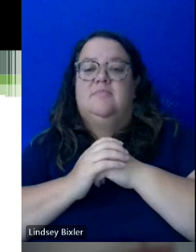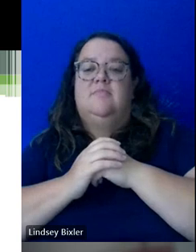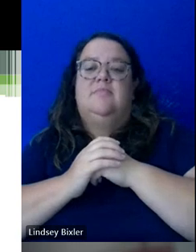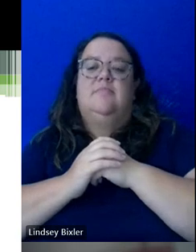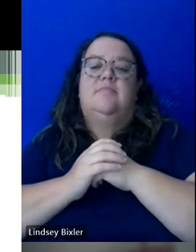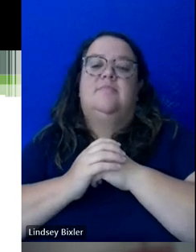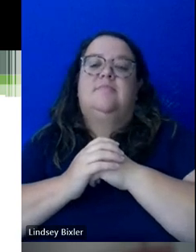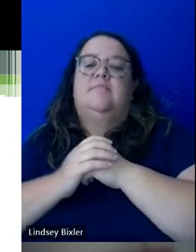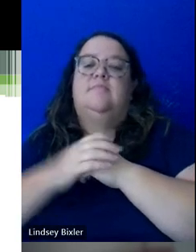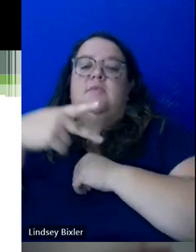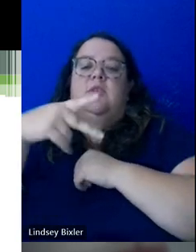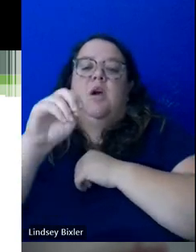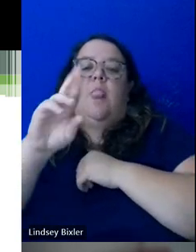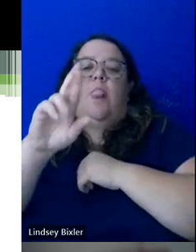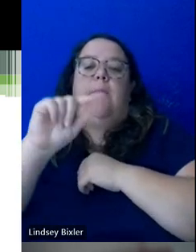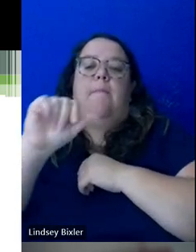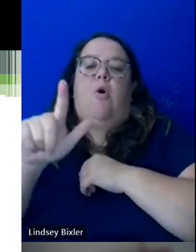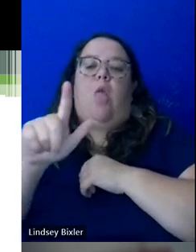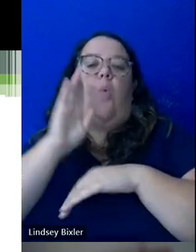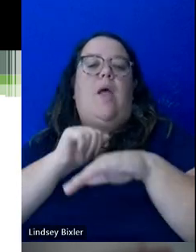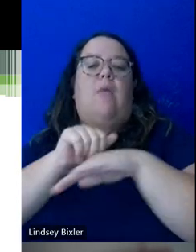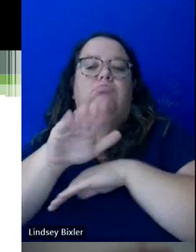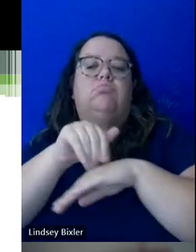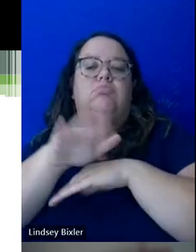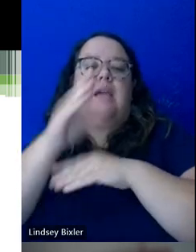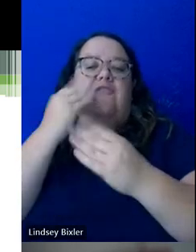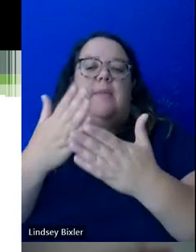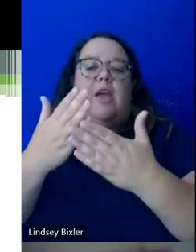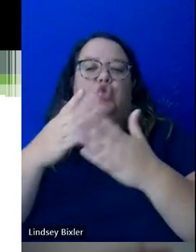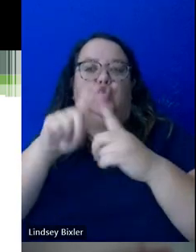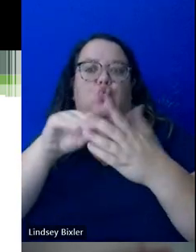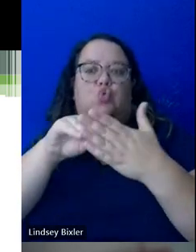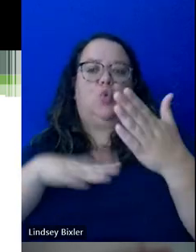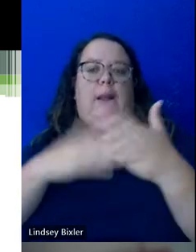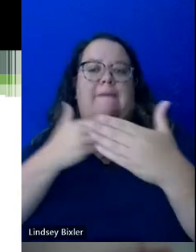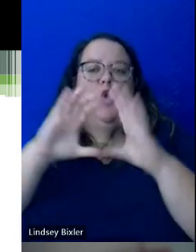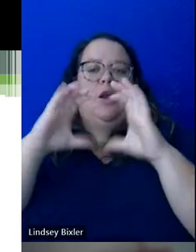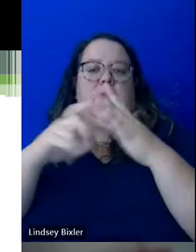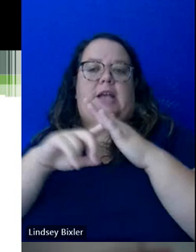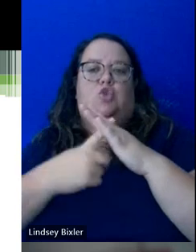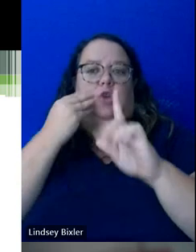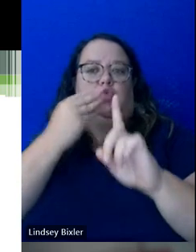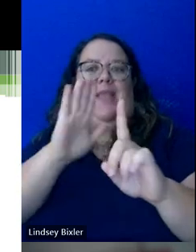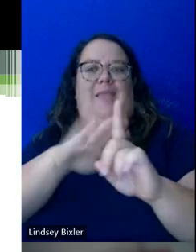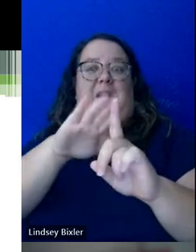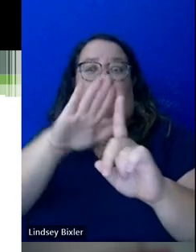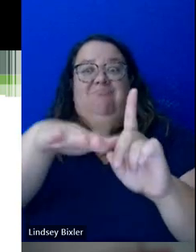we send information also to the students right before classes start to let them know that the portal is open